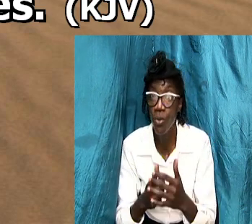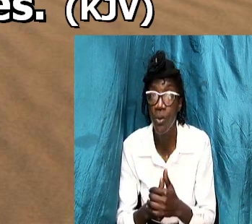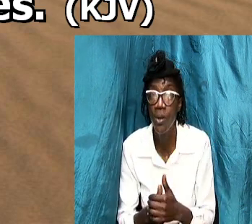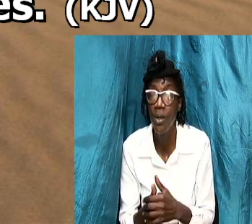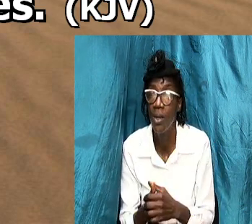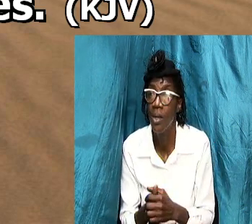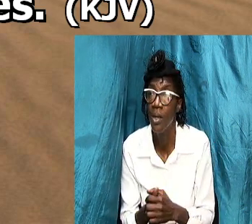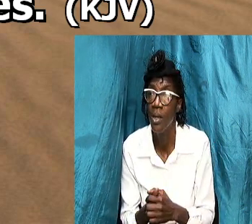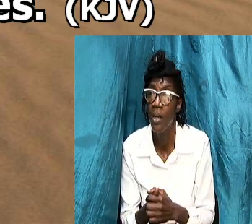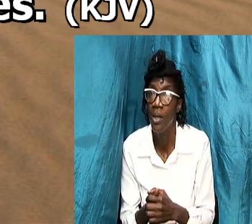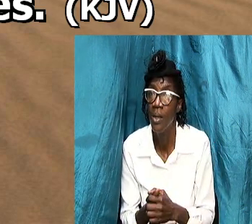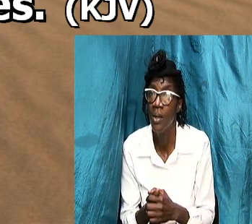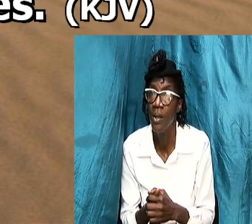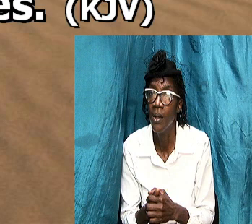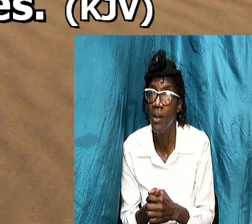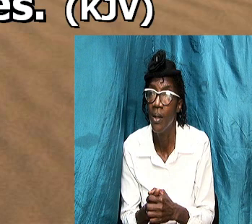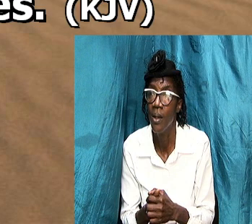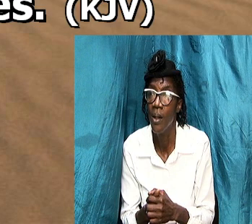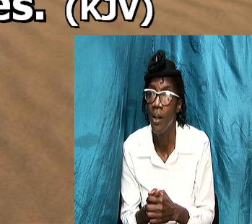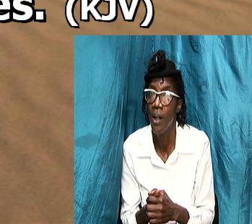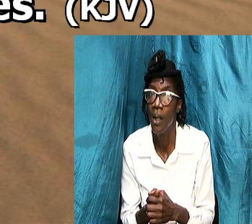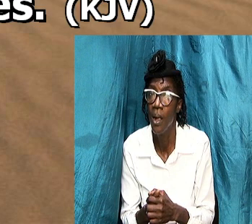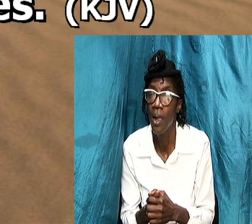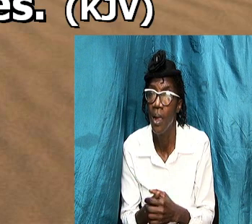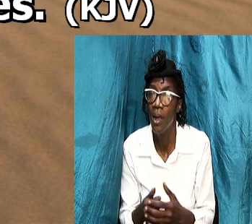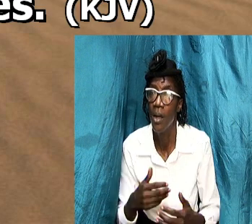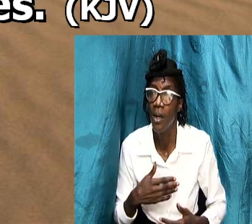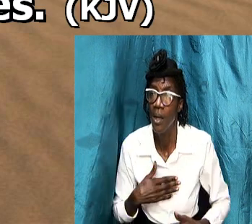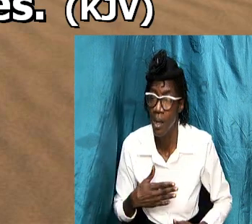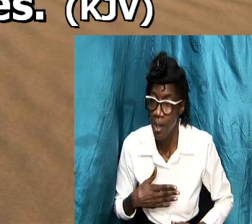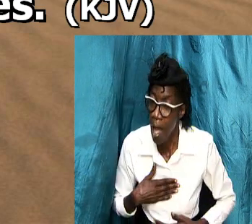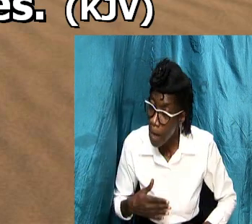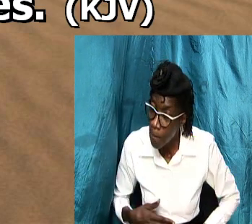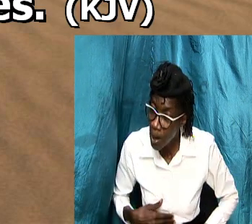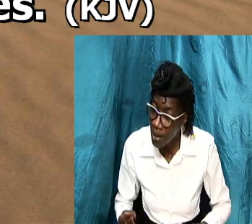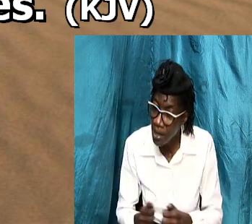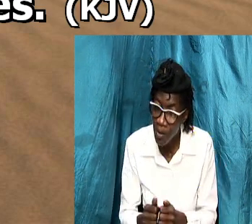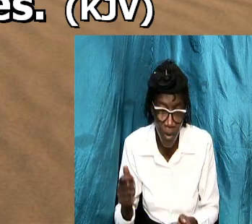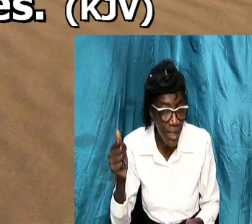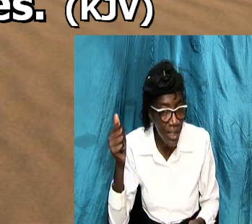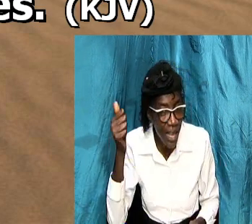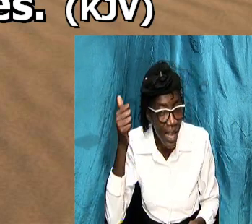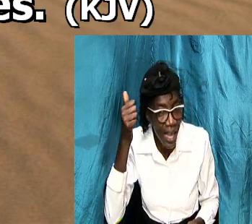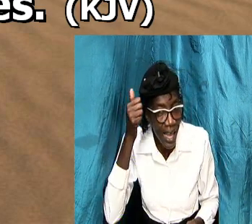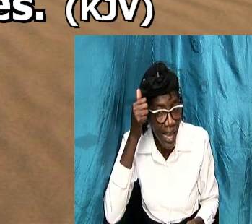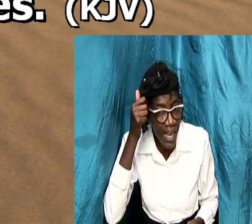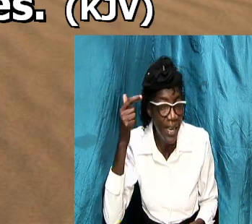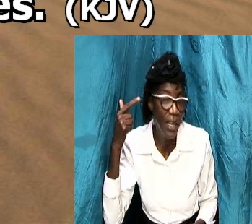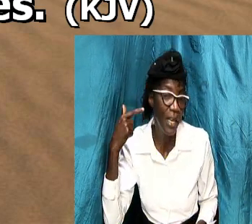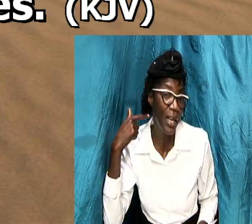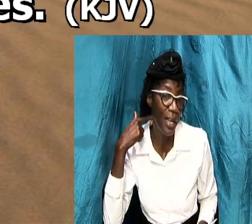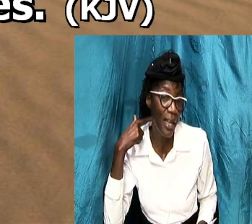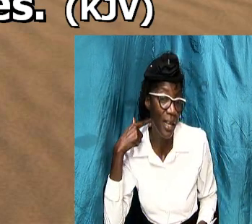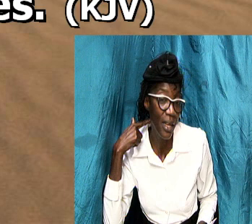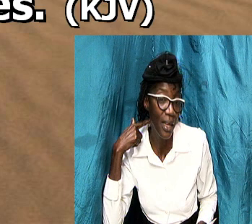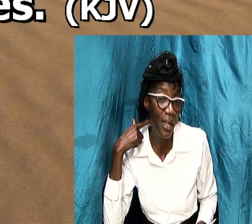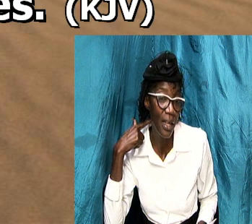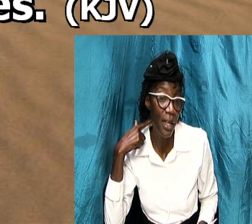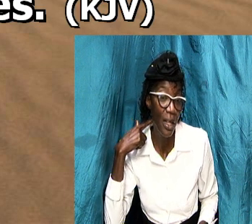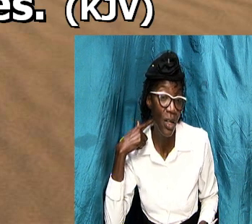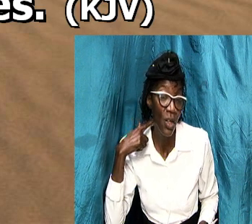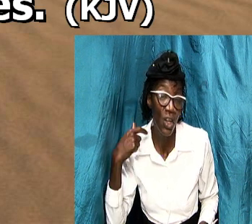the body with the head the neck the arms the